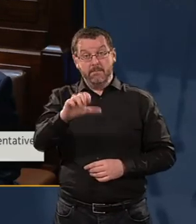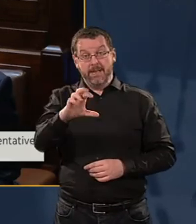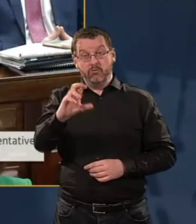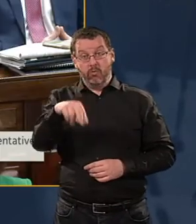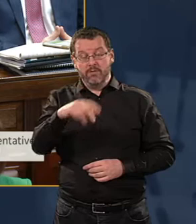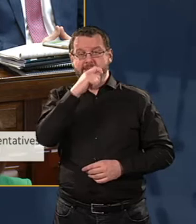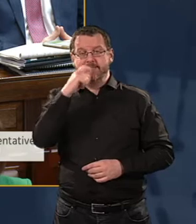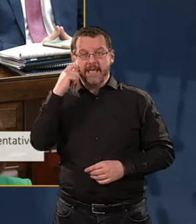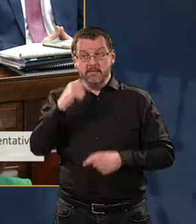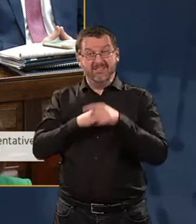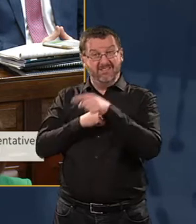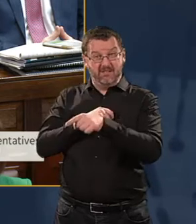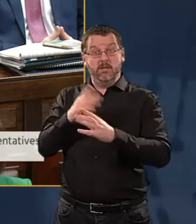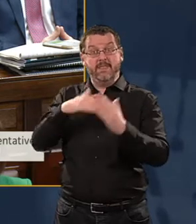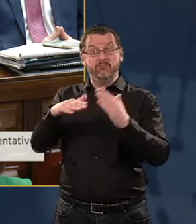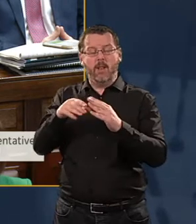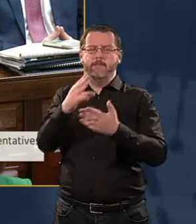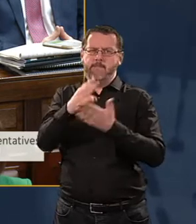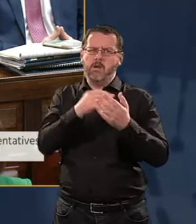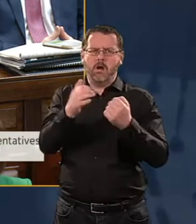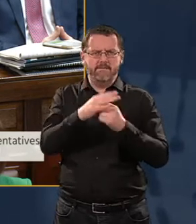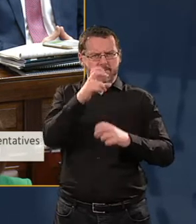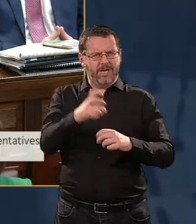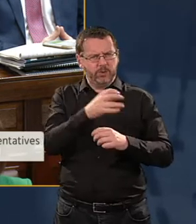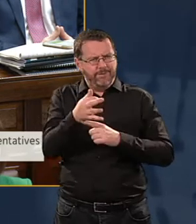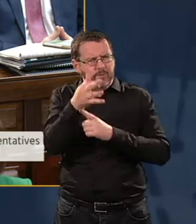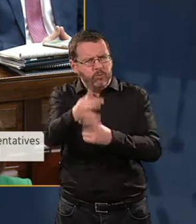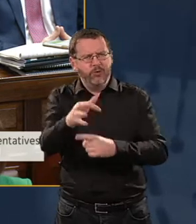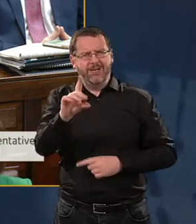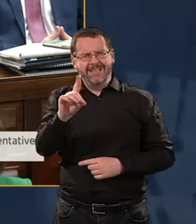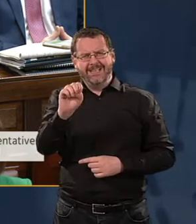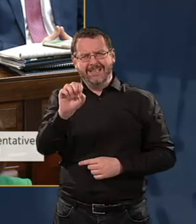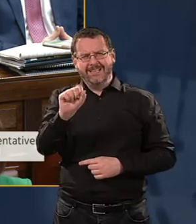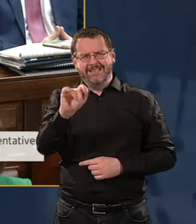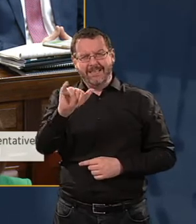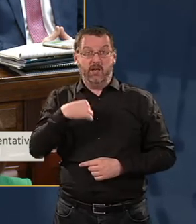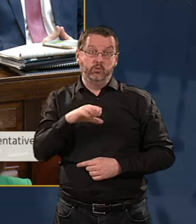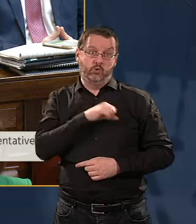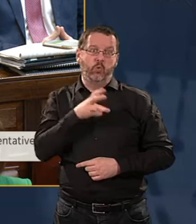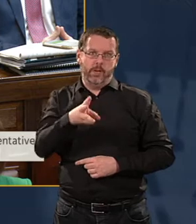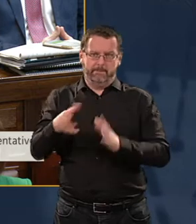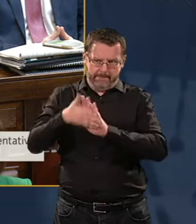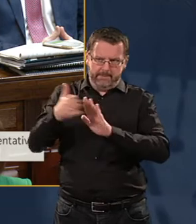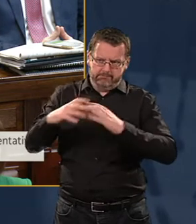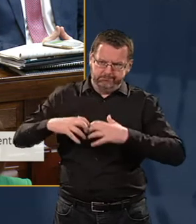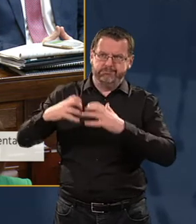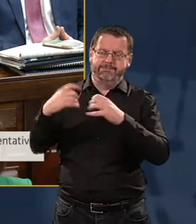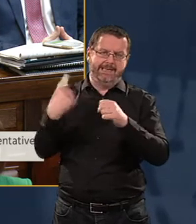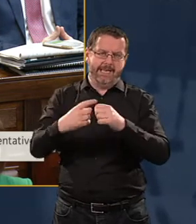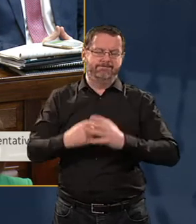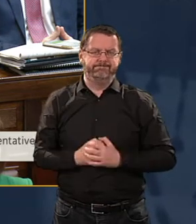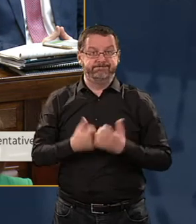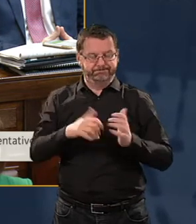destiny of France and will, I'm sure, be reborn and rebuilt. In relation to FAI and the